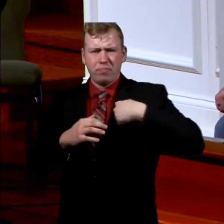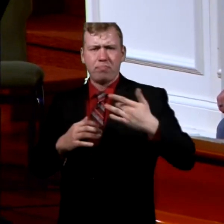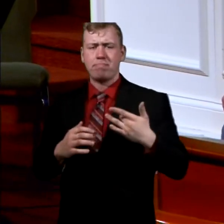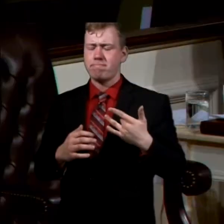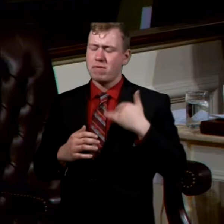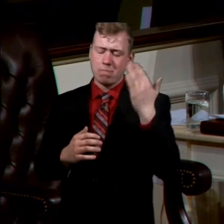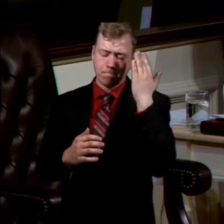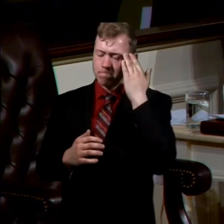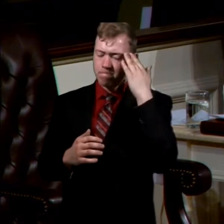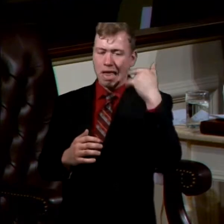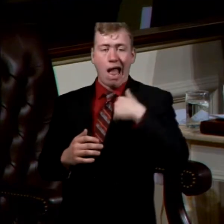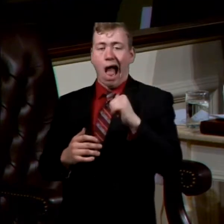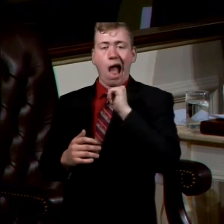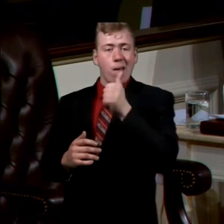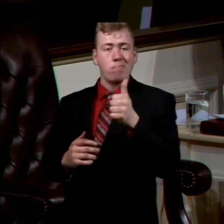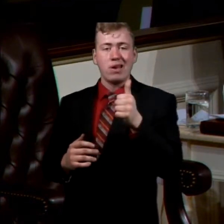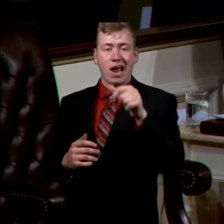Egyptian.